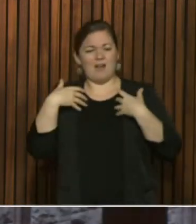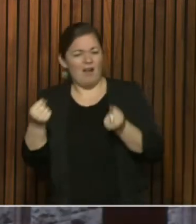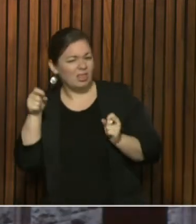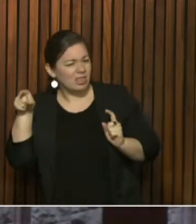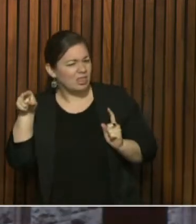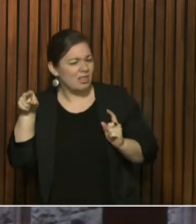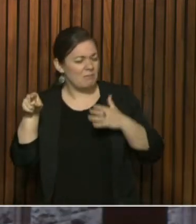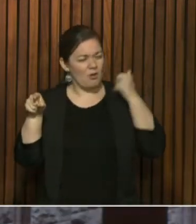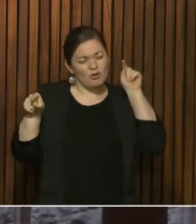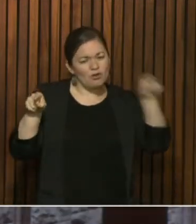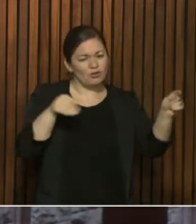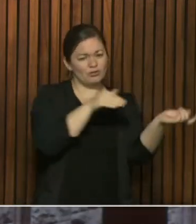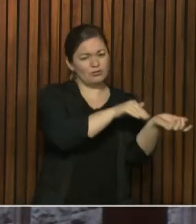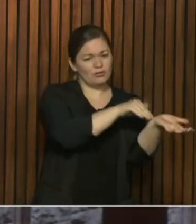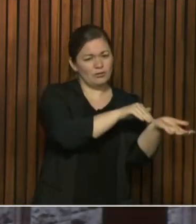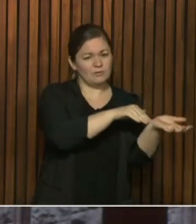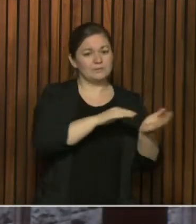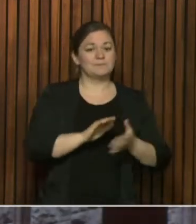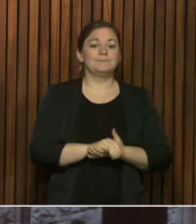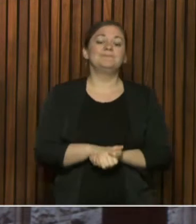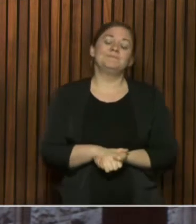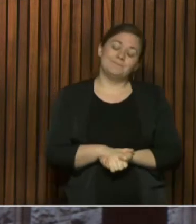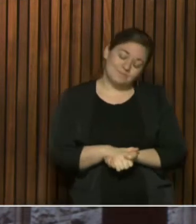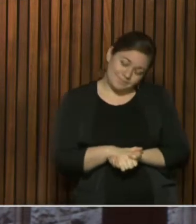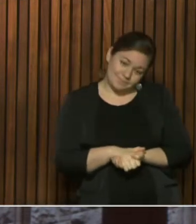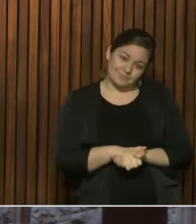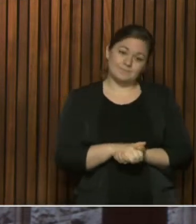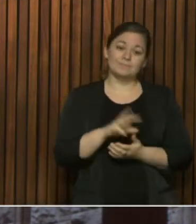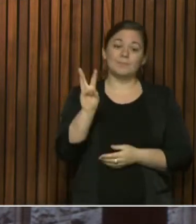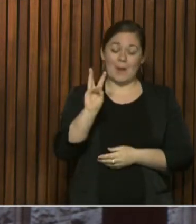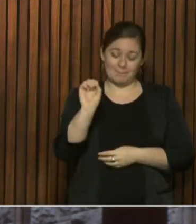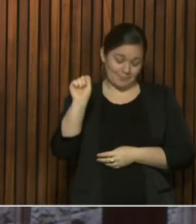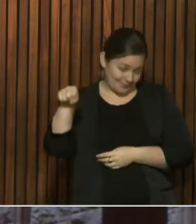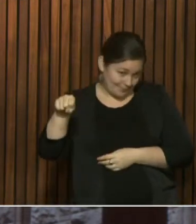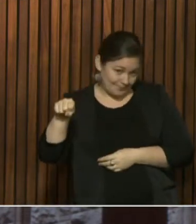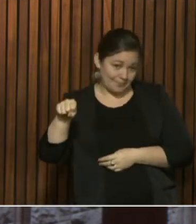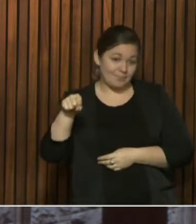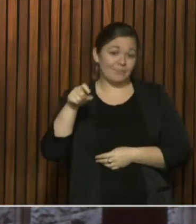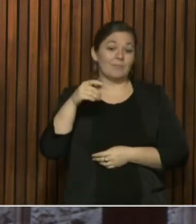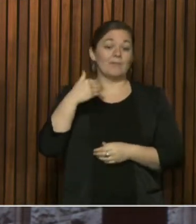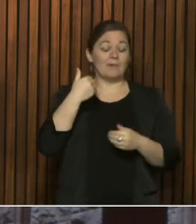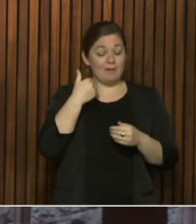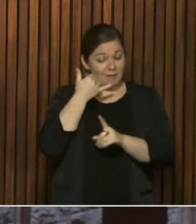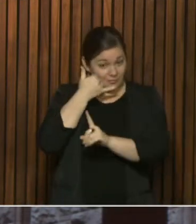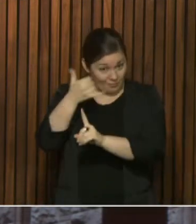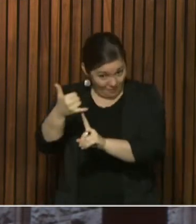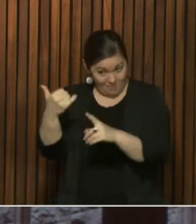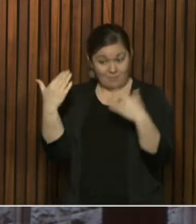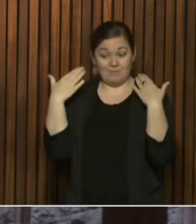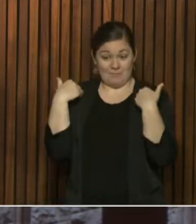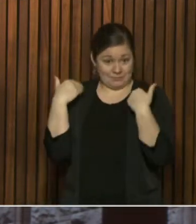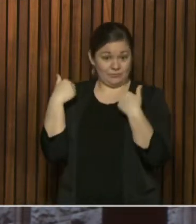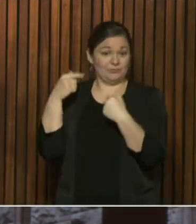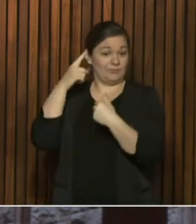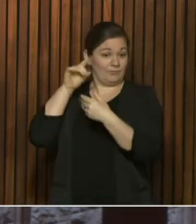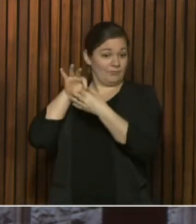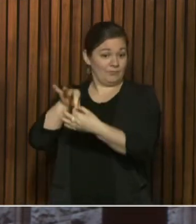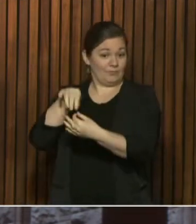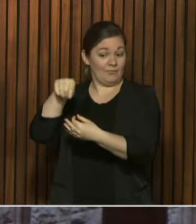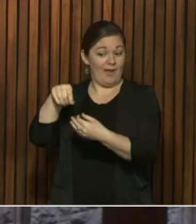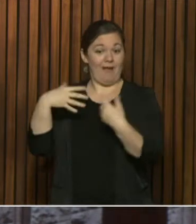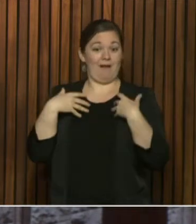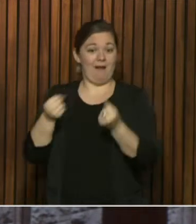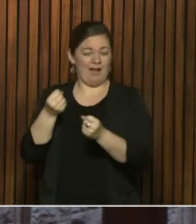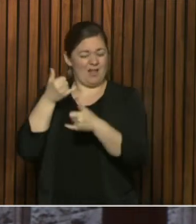When we started off, we had Telehealth and we were dealing with a large load, where the average